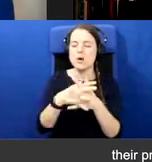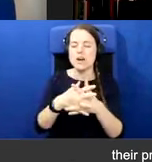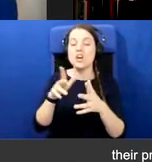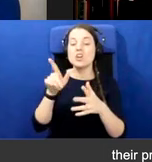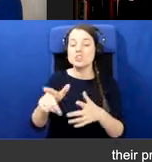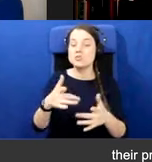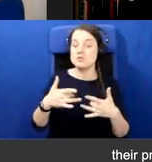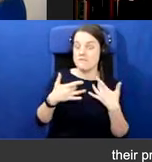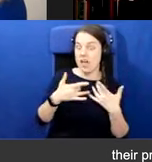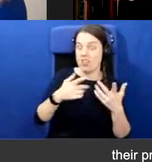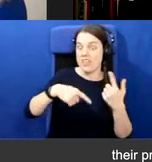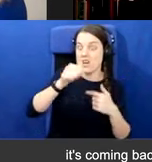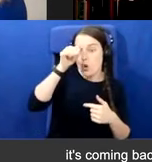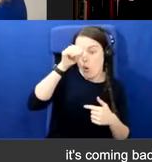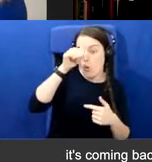roots?